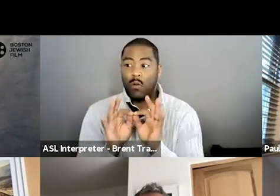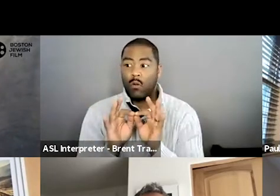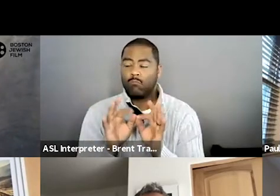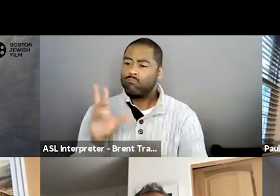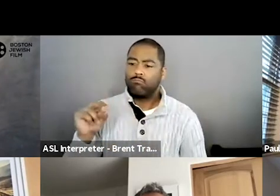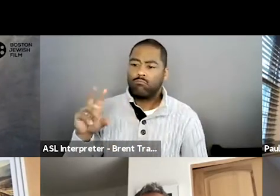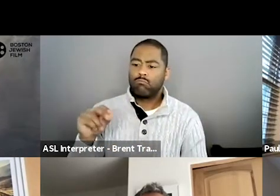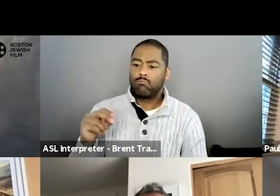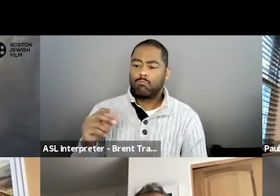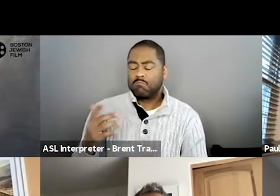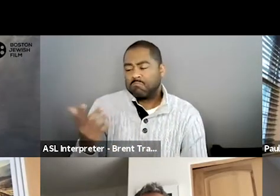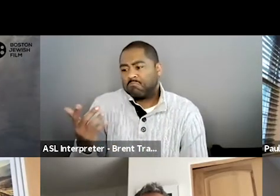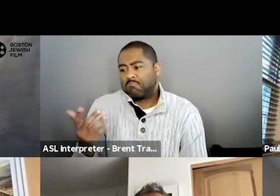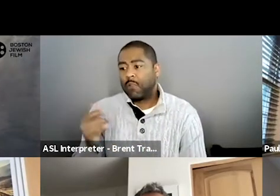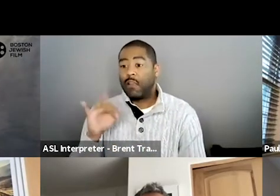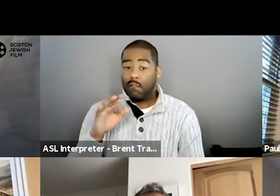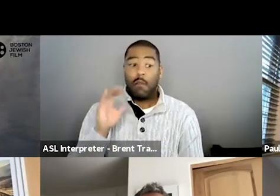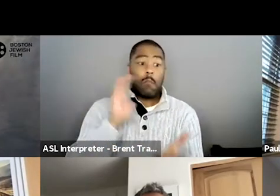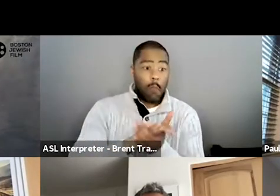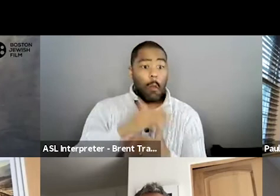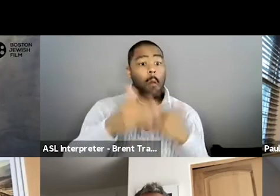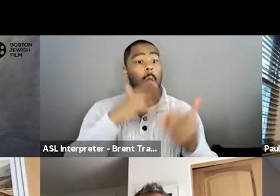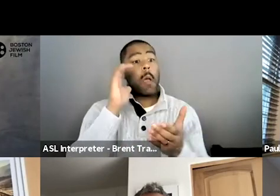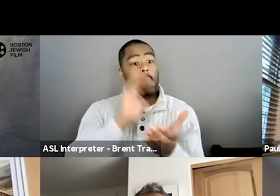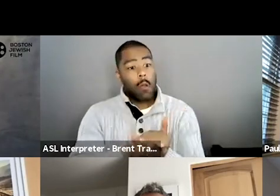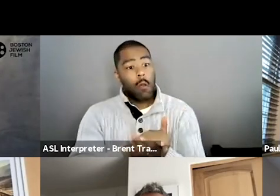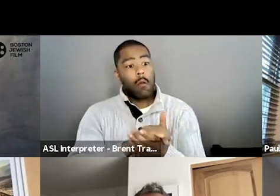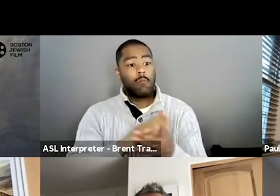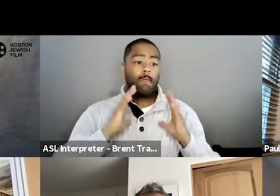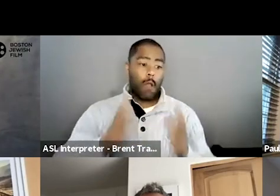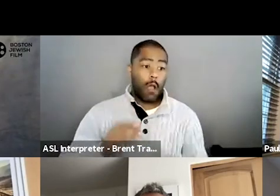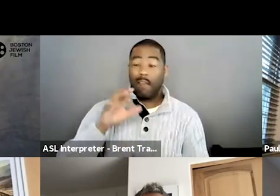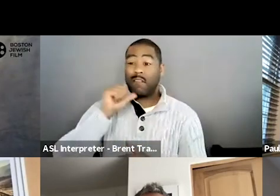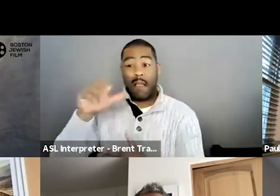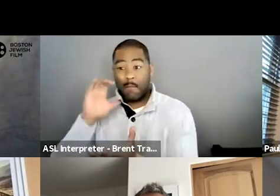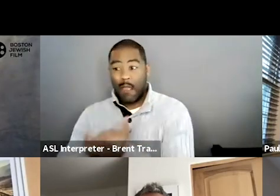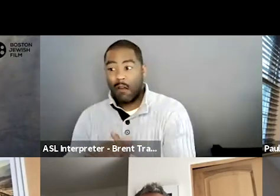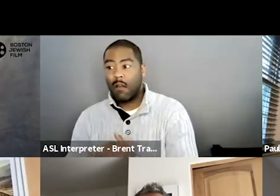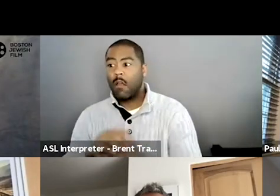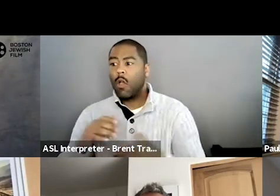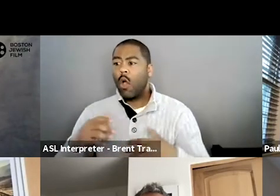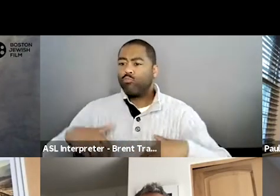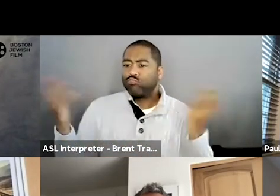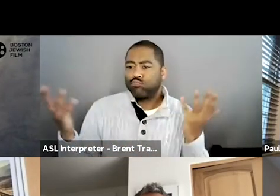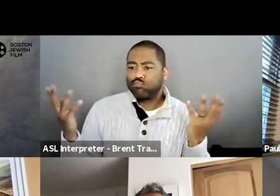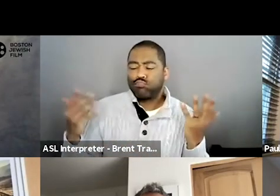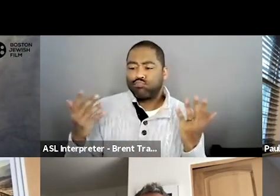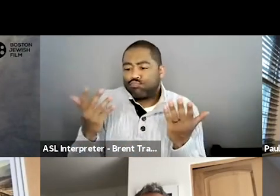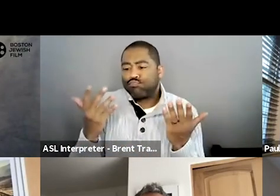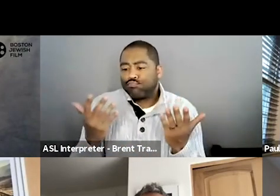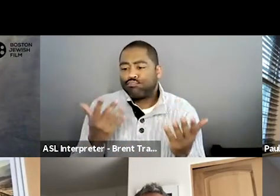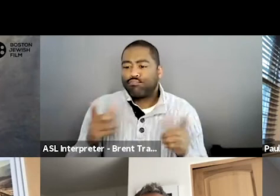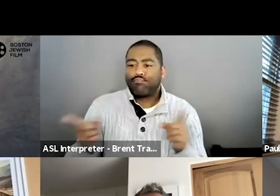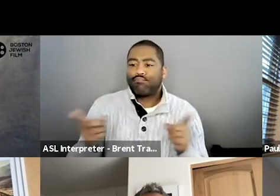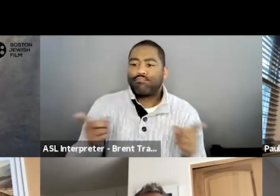doesn't bother me. Um, I love being in a relationship, but it's not the ultimate decider of my, you know,